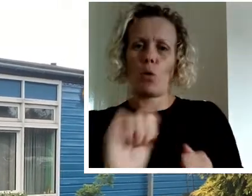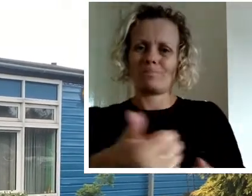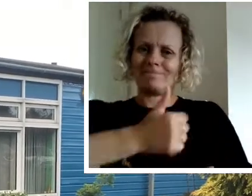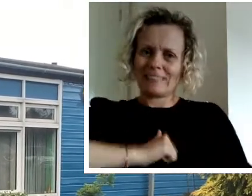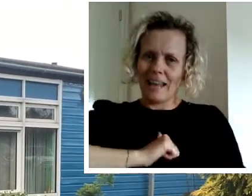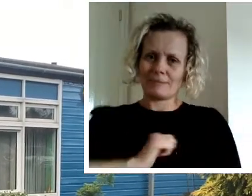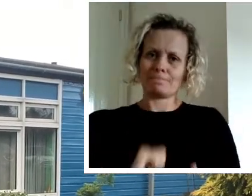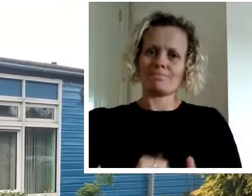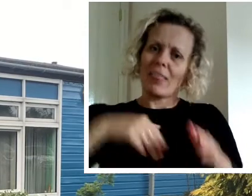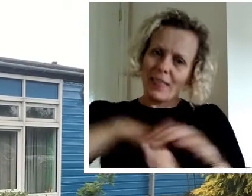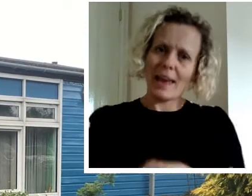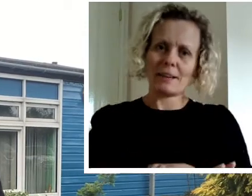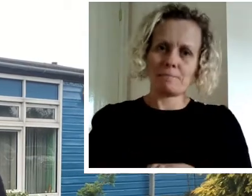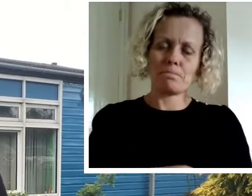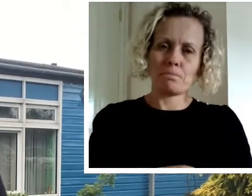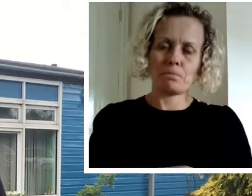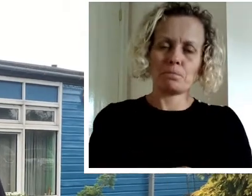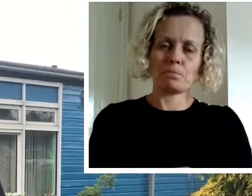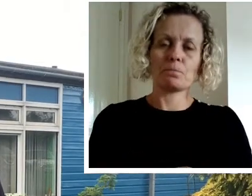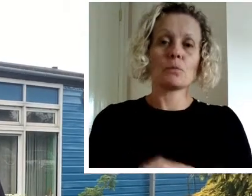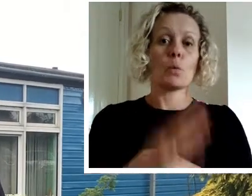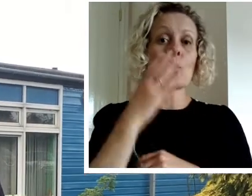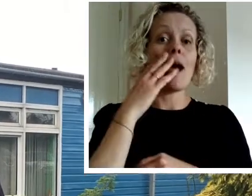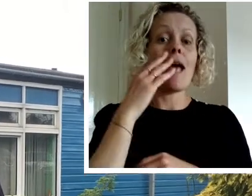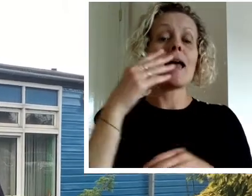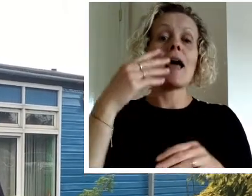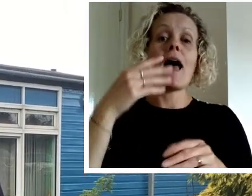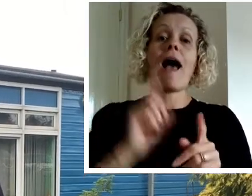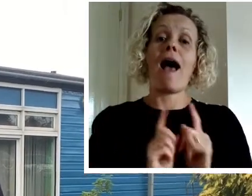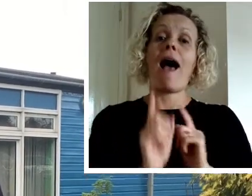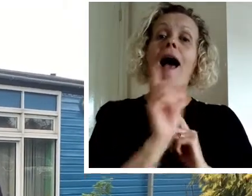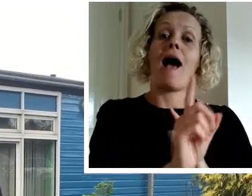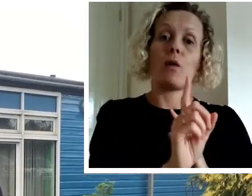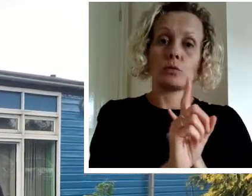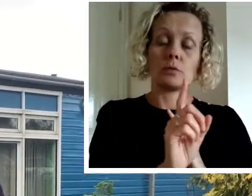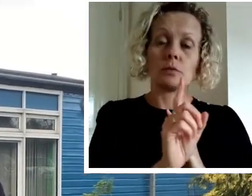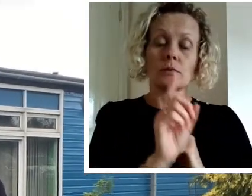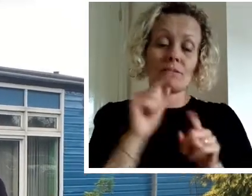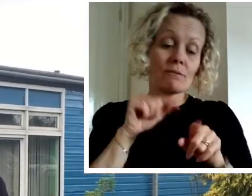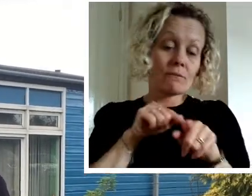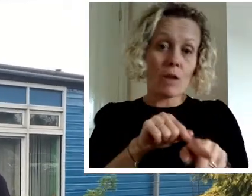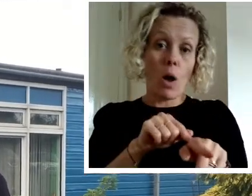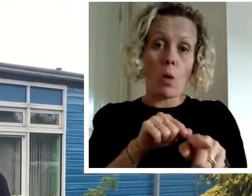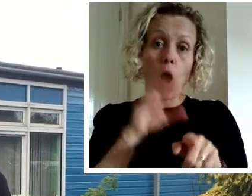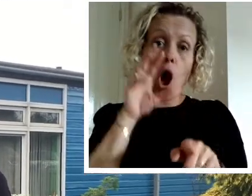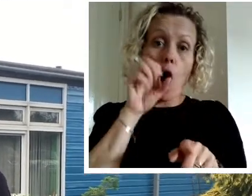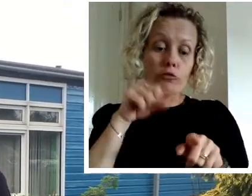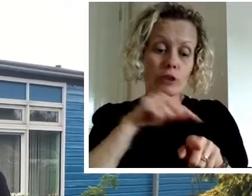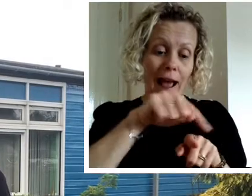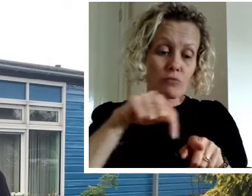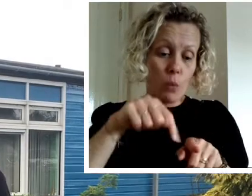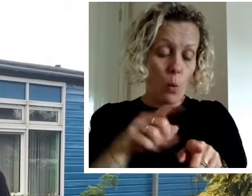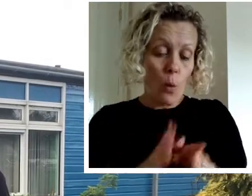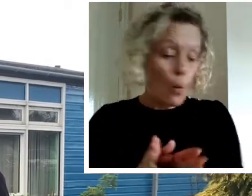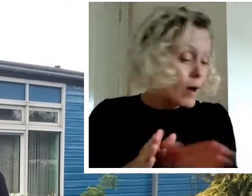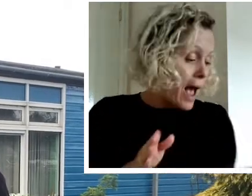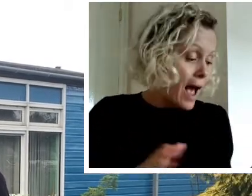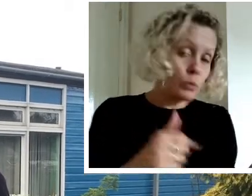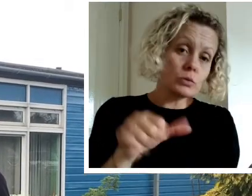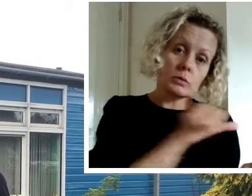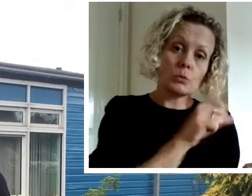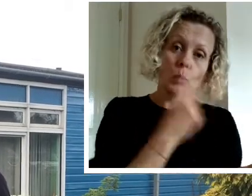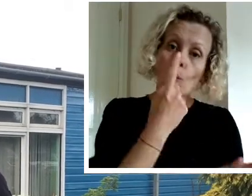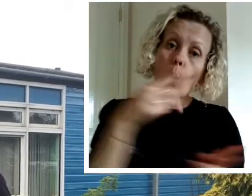please look closely at the ground and follow the orange arrows so that you're leaving safely in a one-way system and